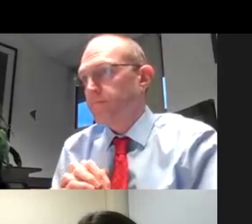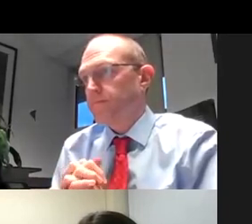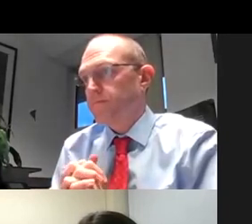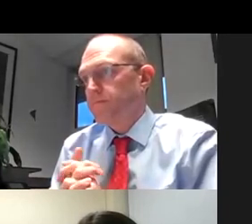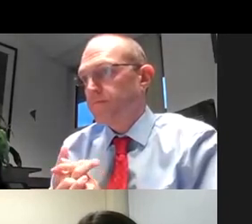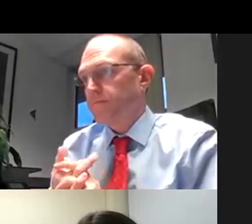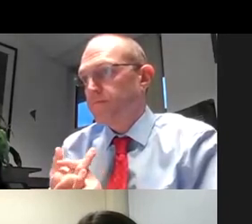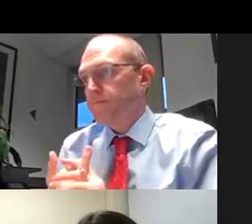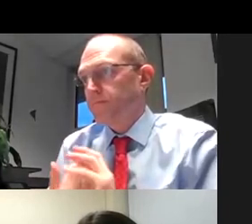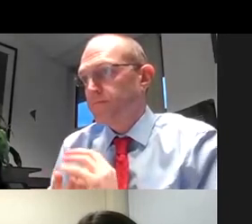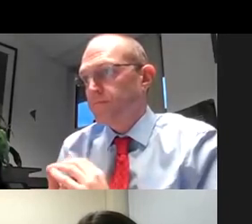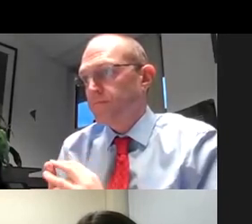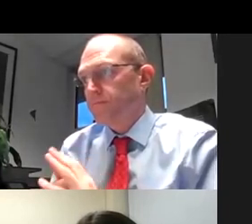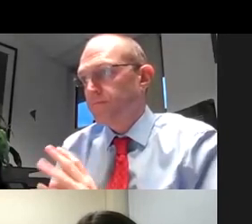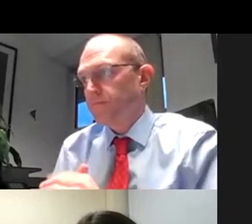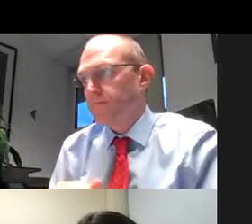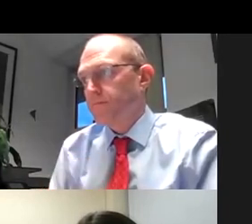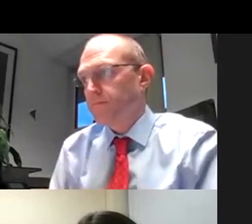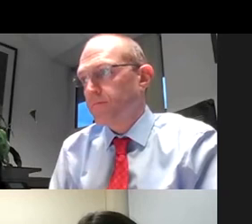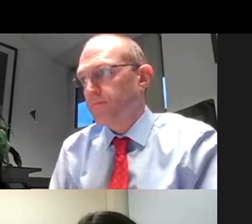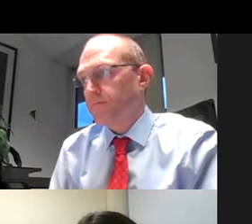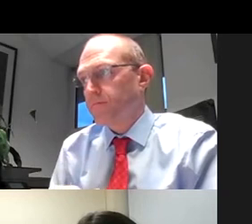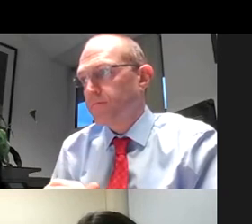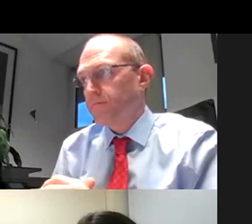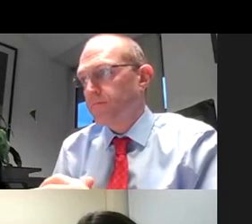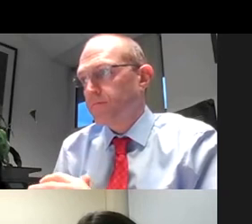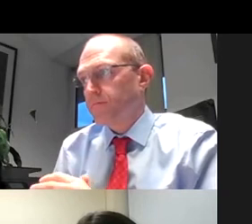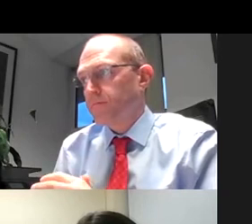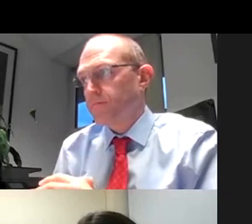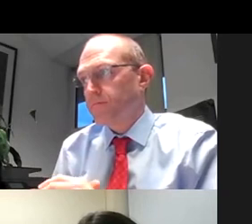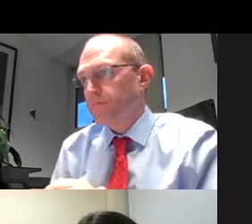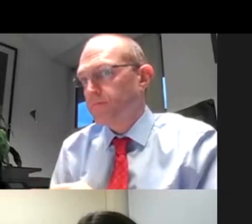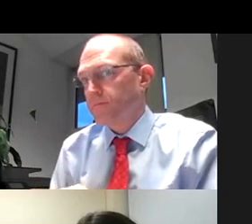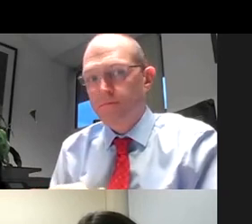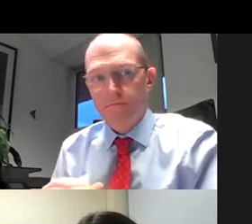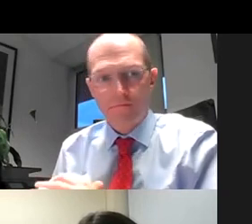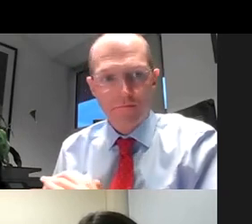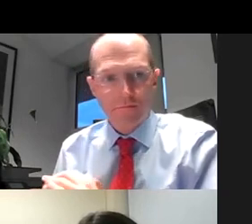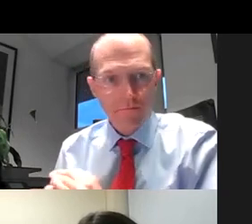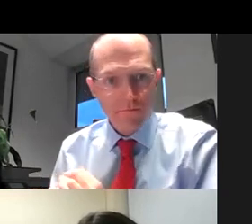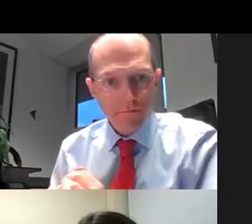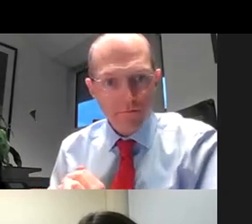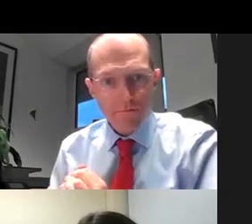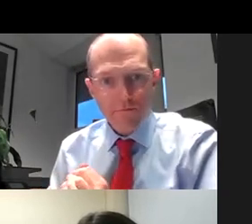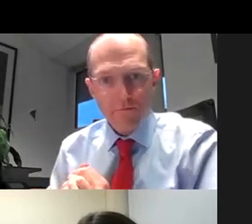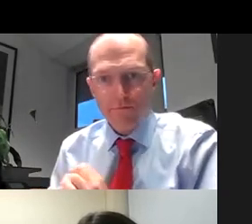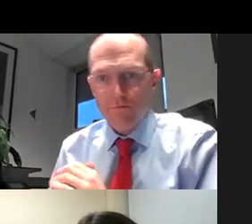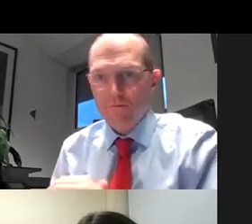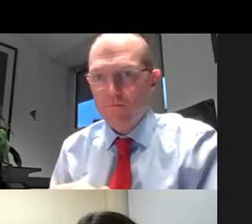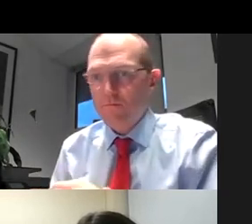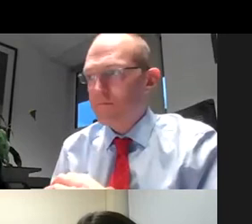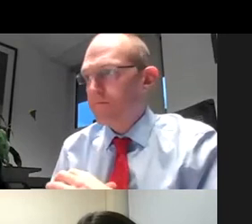say emelda delana i think i introduced emelda as well and melin yap uh